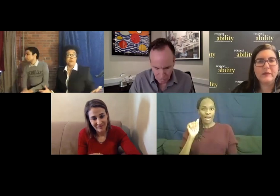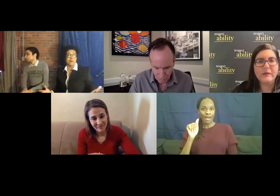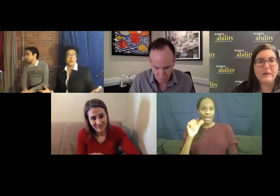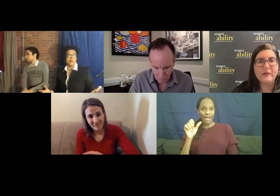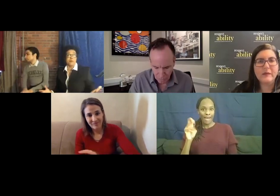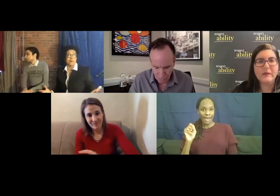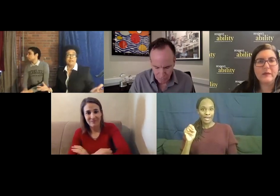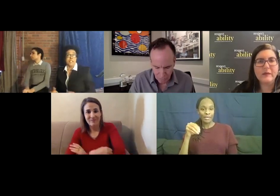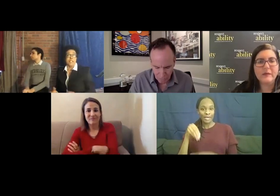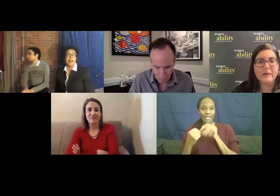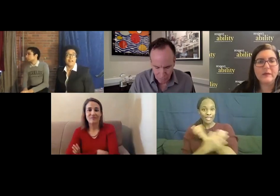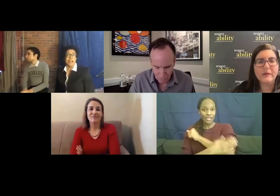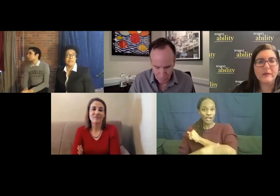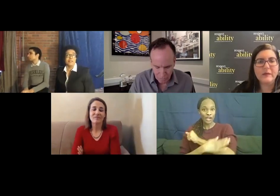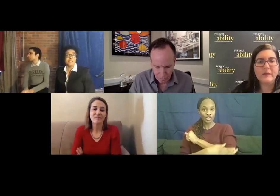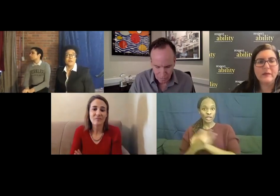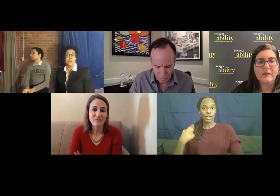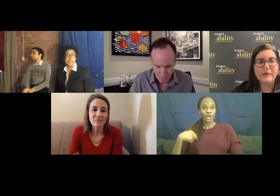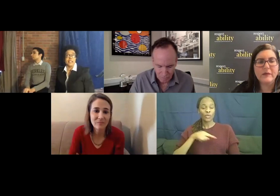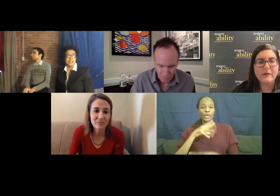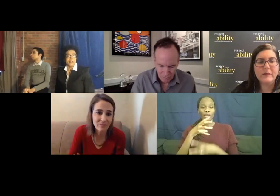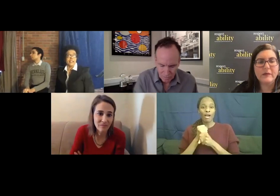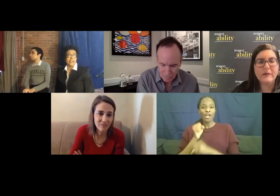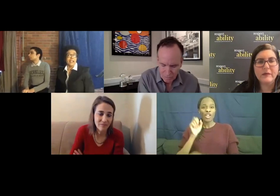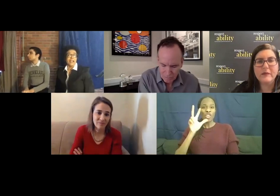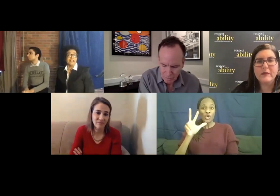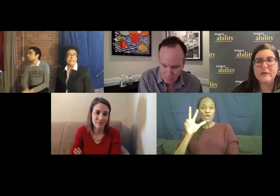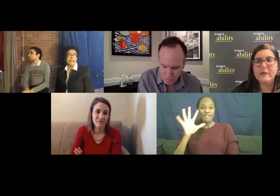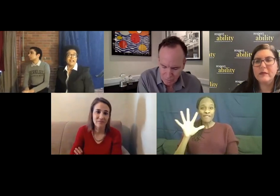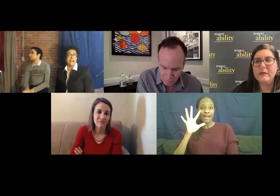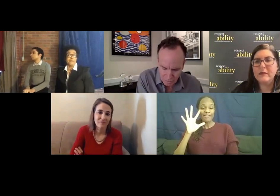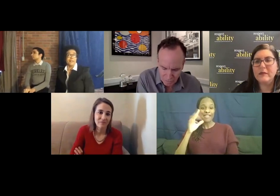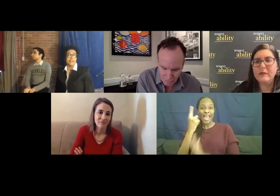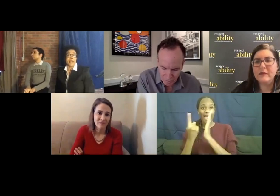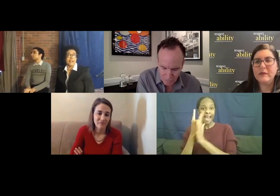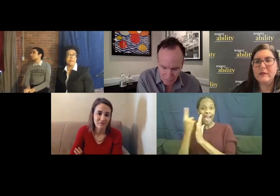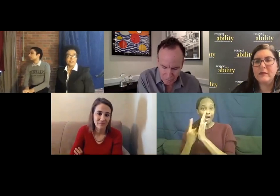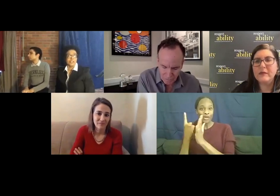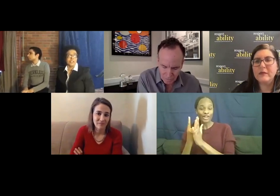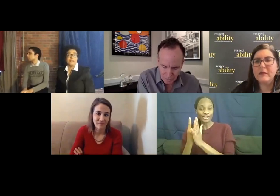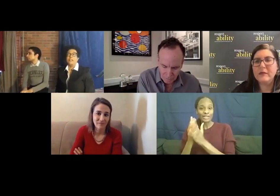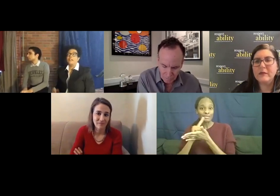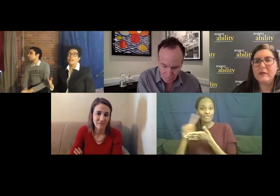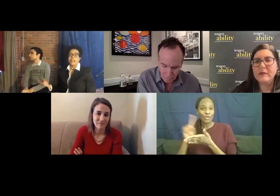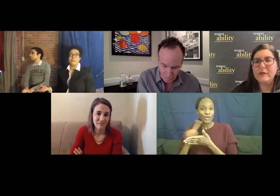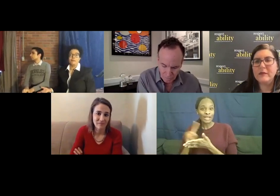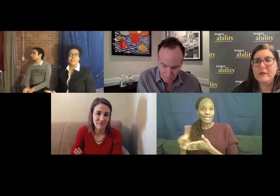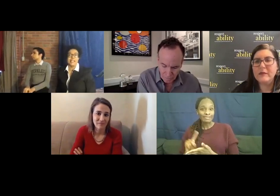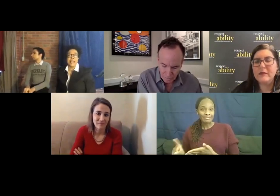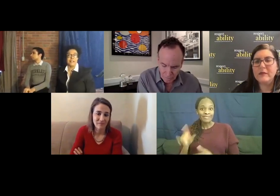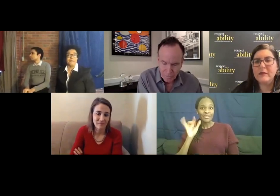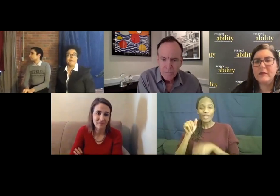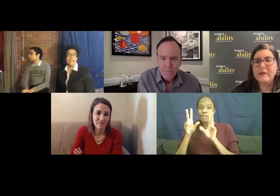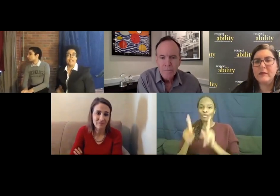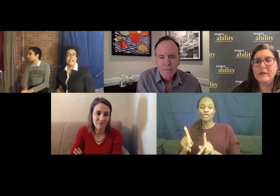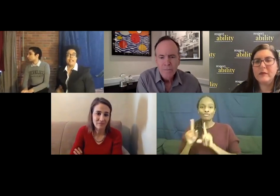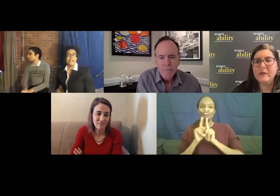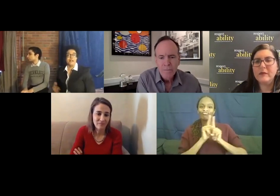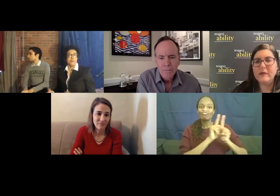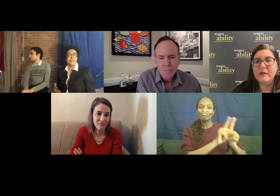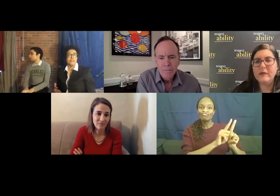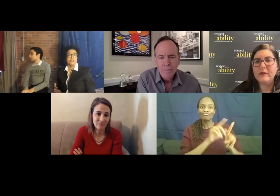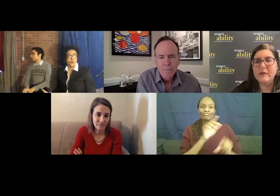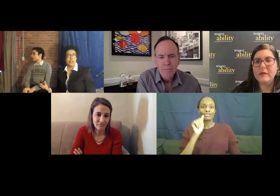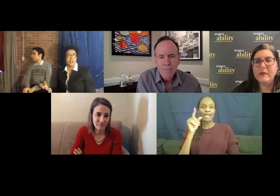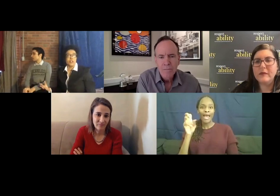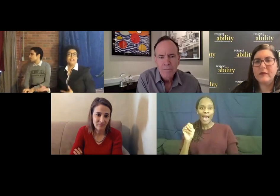in the country. We got, we got 35 hours a week. And, um, that person accompanies Adam and helps